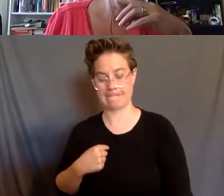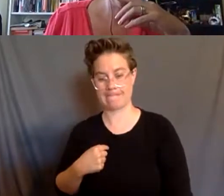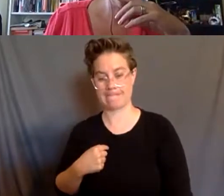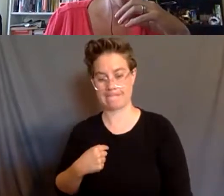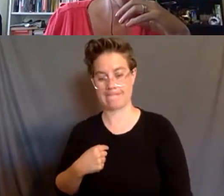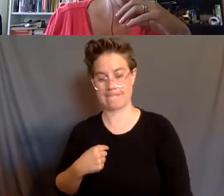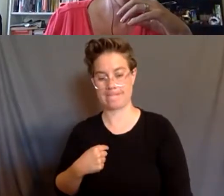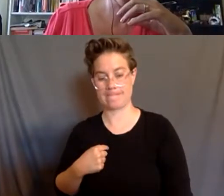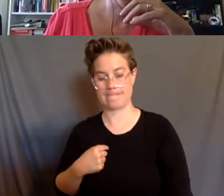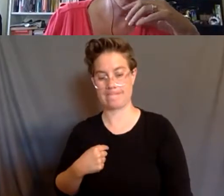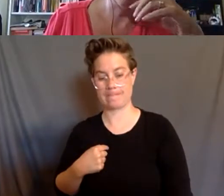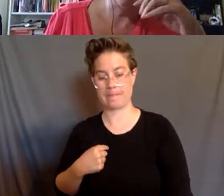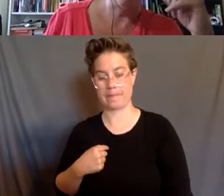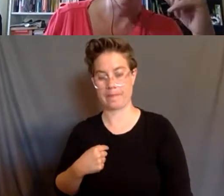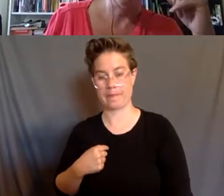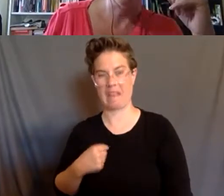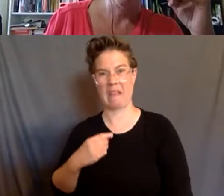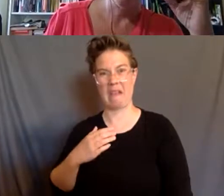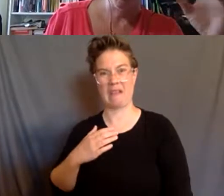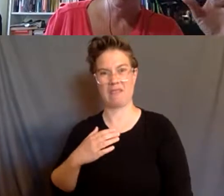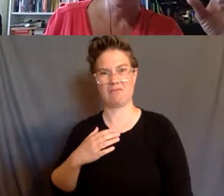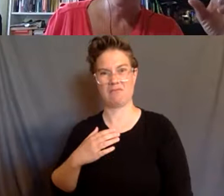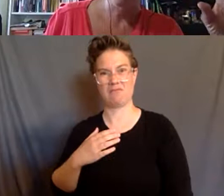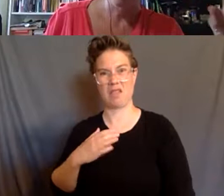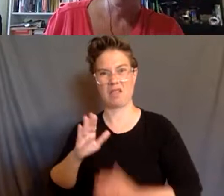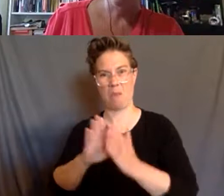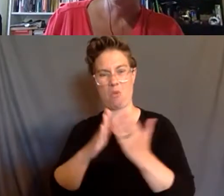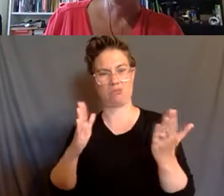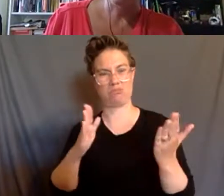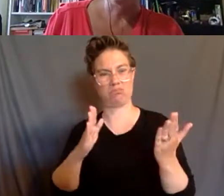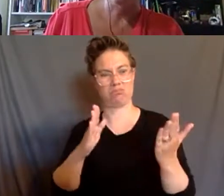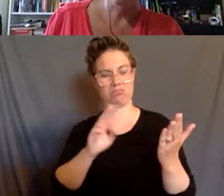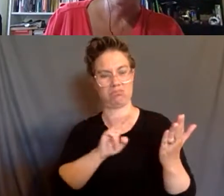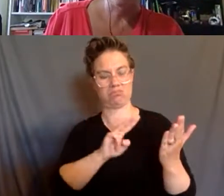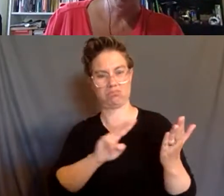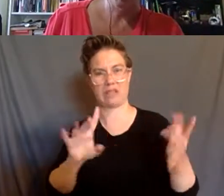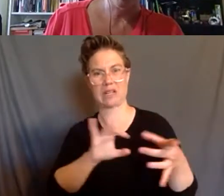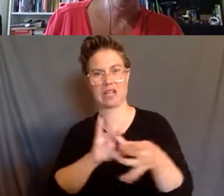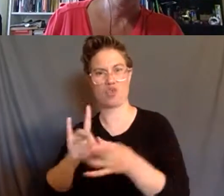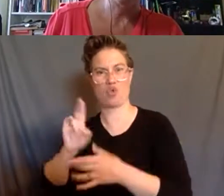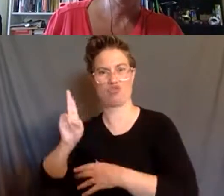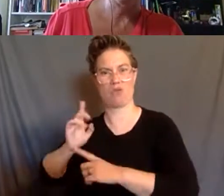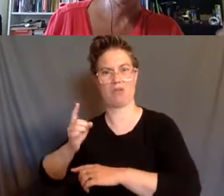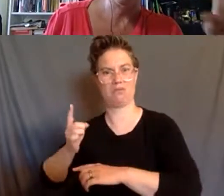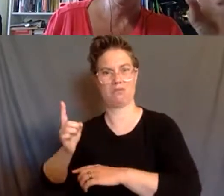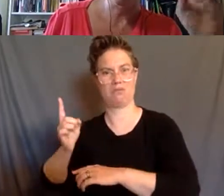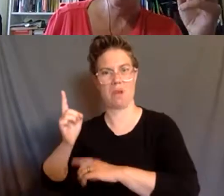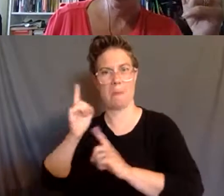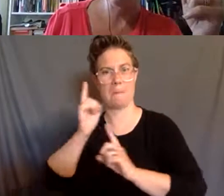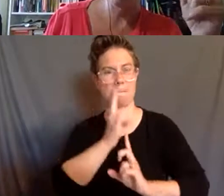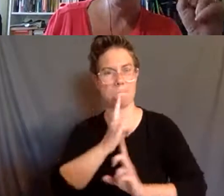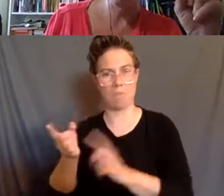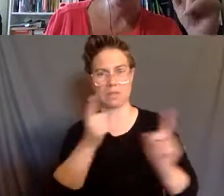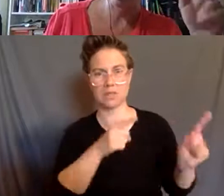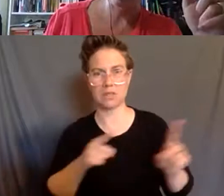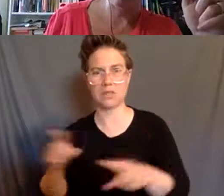look at this as a historical moment. And the historical moment is also different